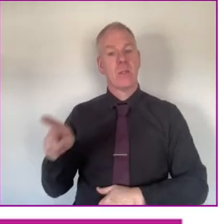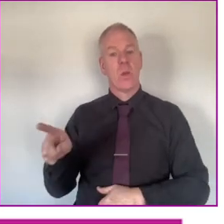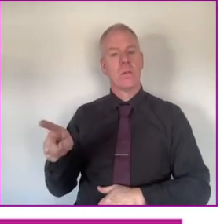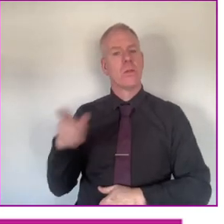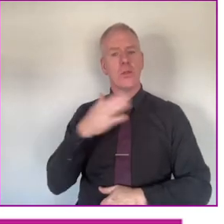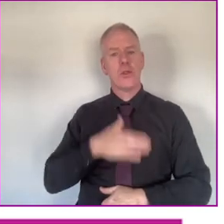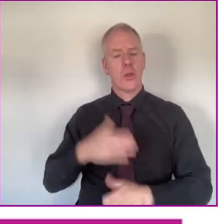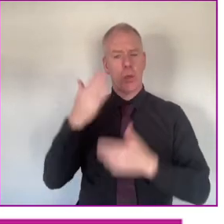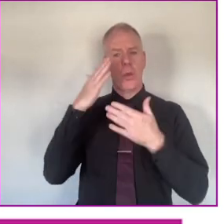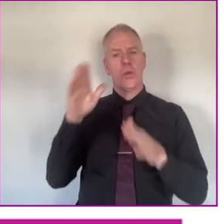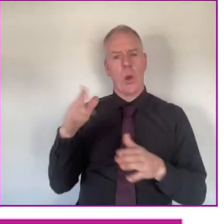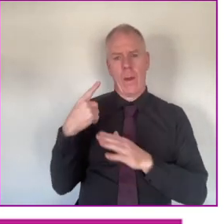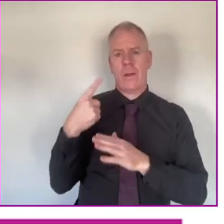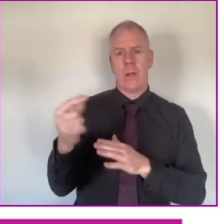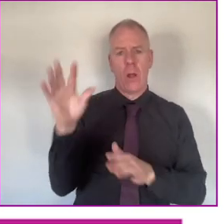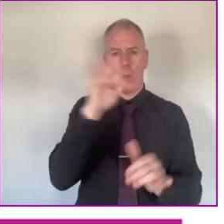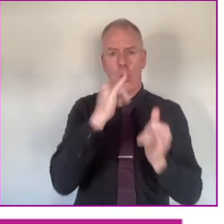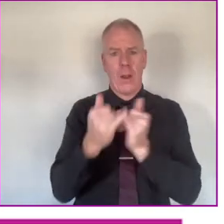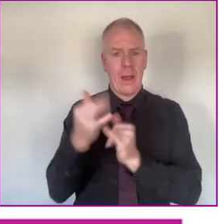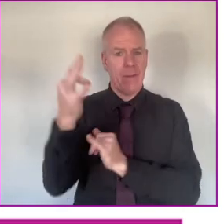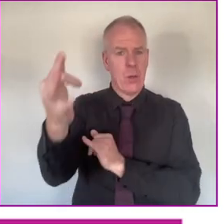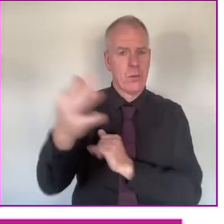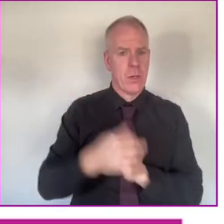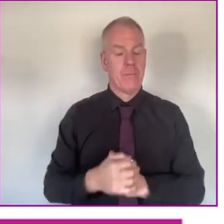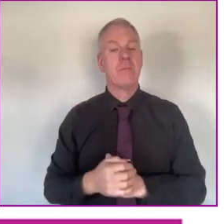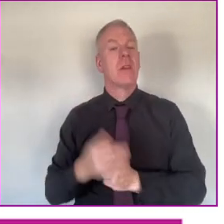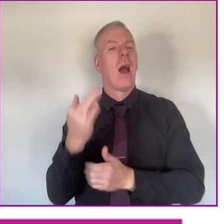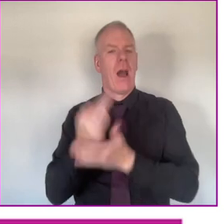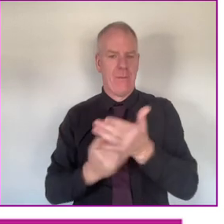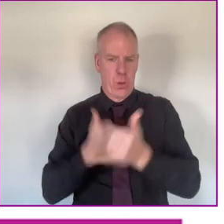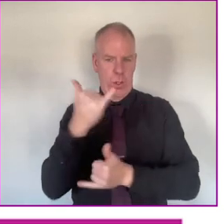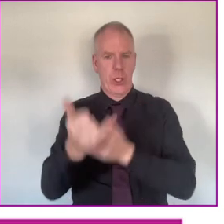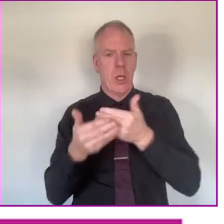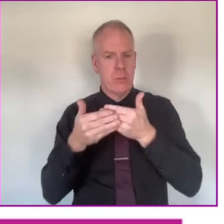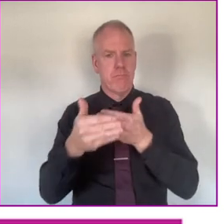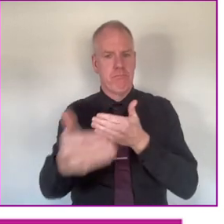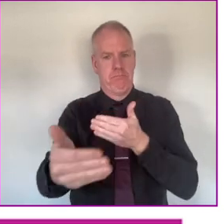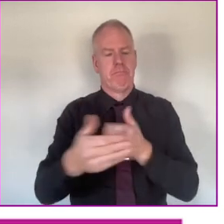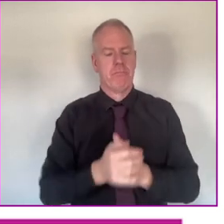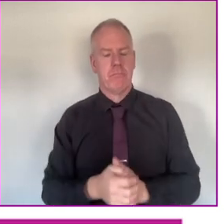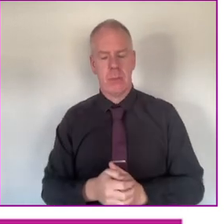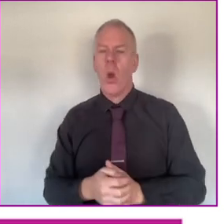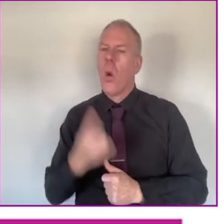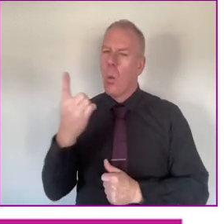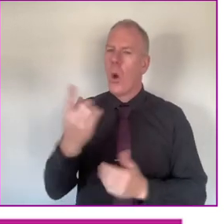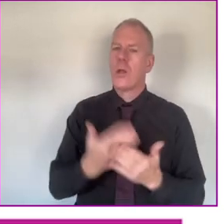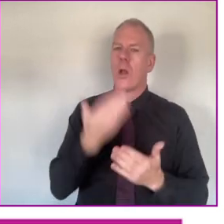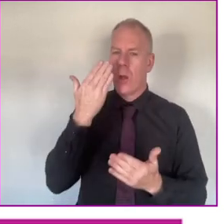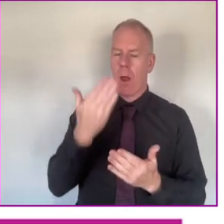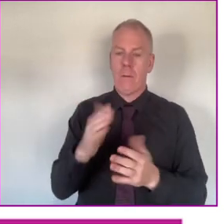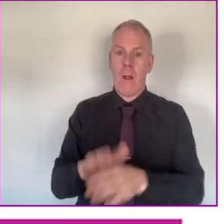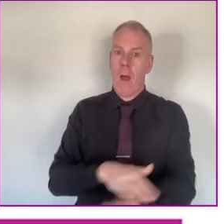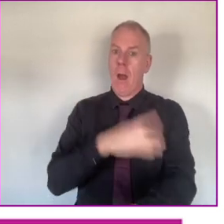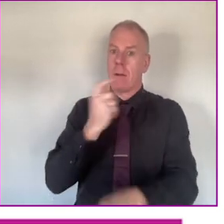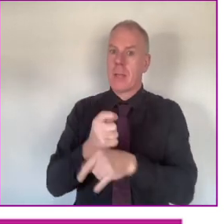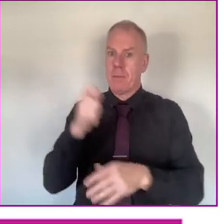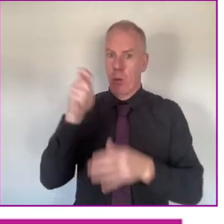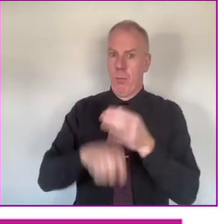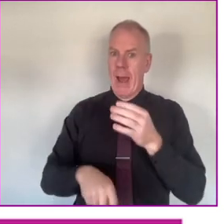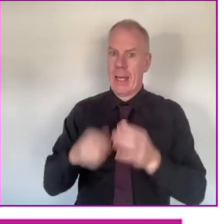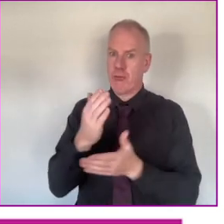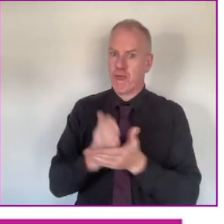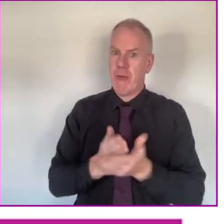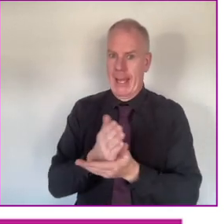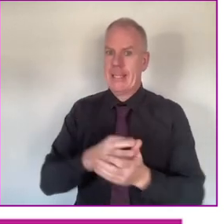And that just showed, you know, what the darts will look like. It's going to take a few years and the one thing I've learned is it takes a long time to buy a second